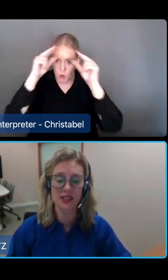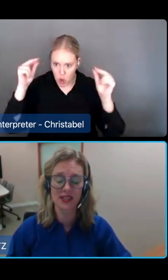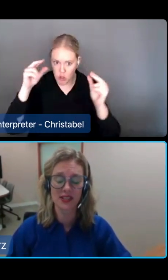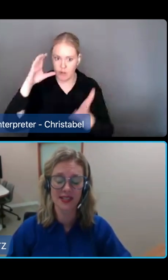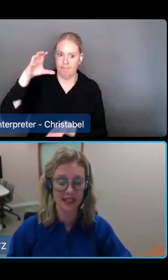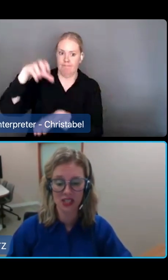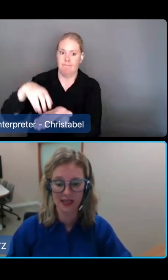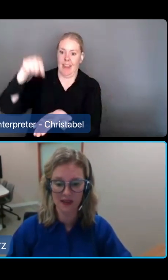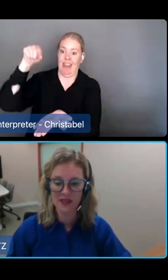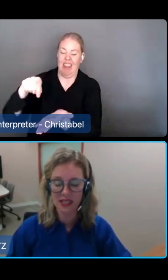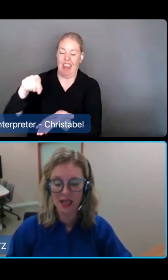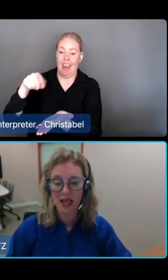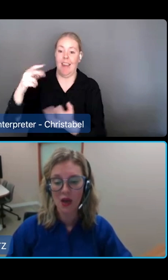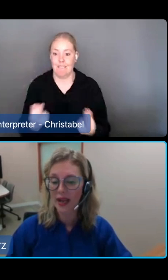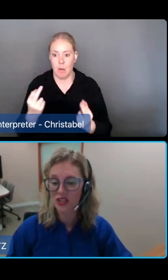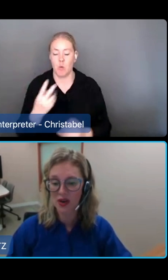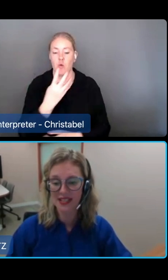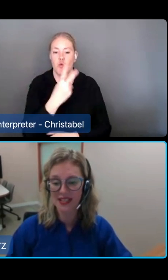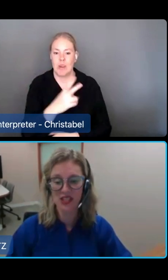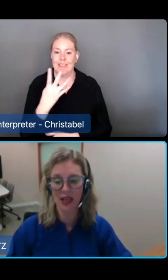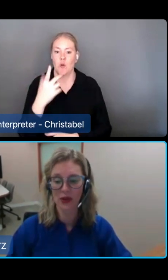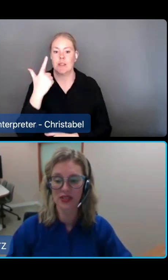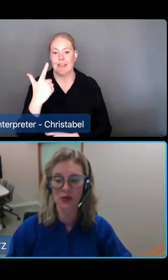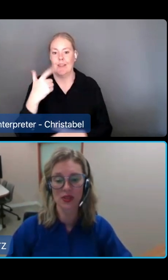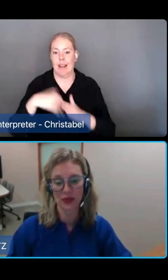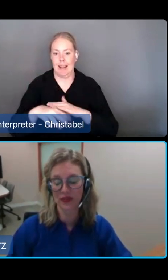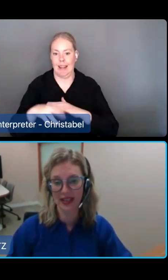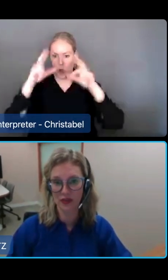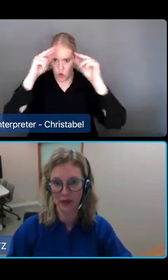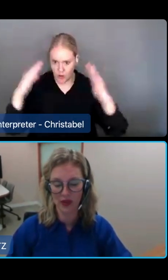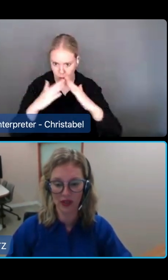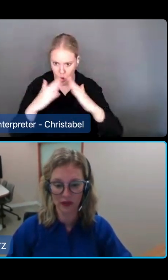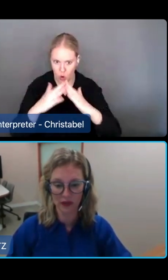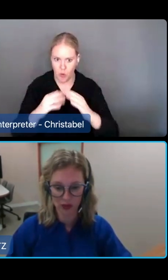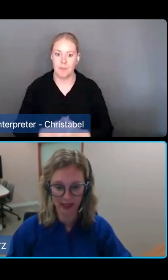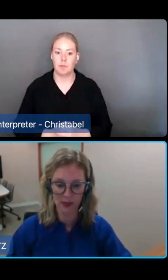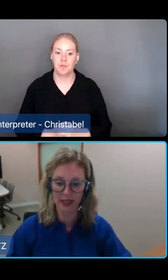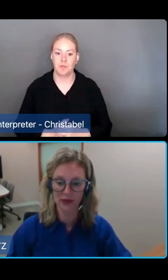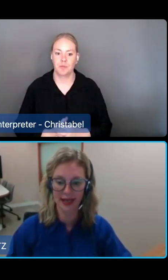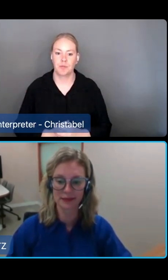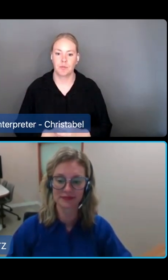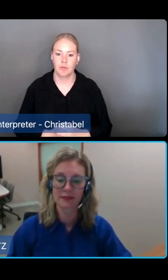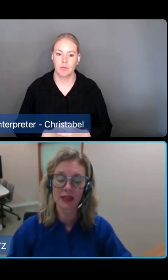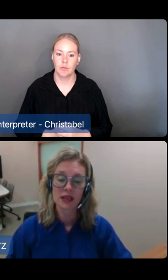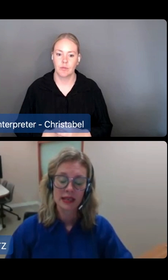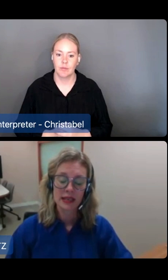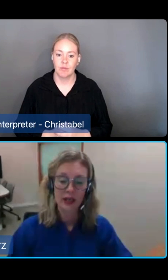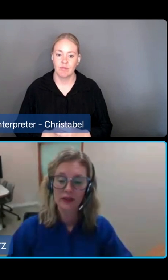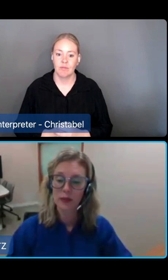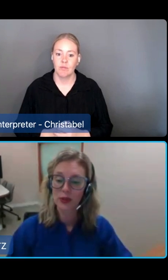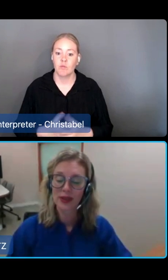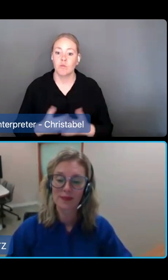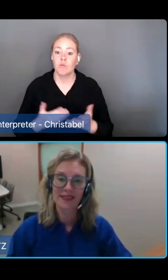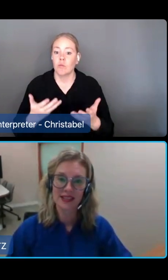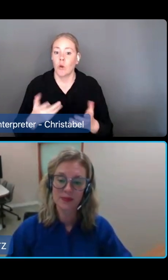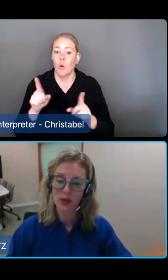these legislated initiatives, a wage rise for aged care workers also took effect from the 30th of June 2023. Hearing